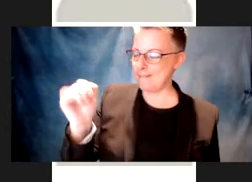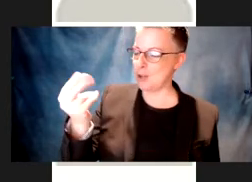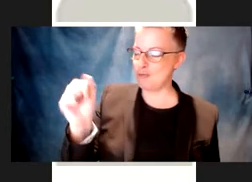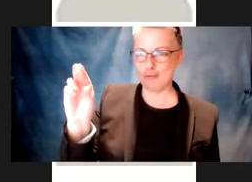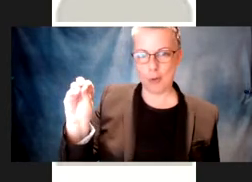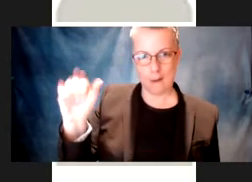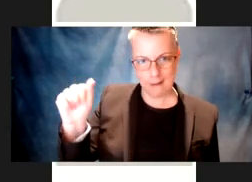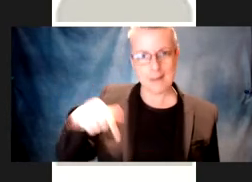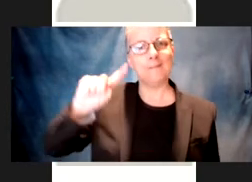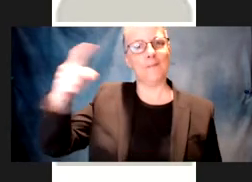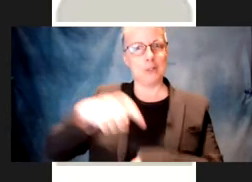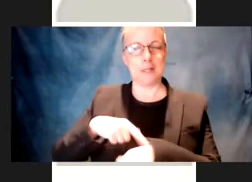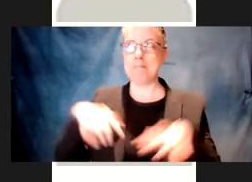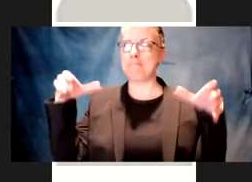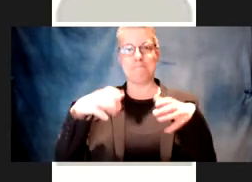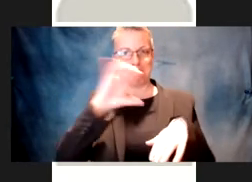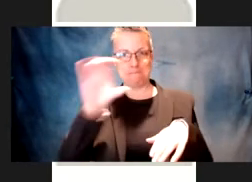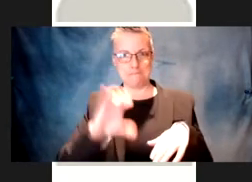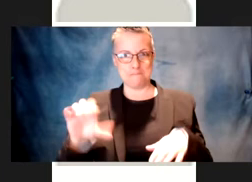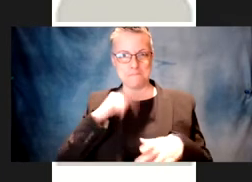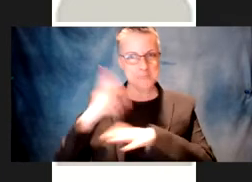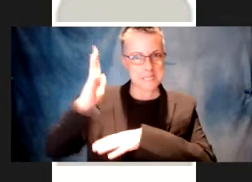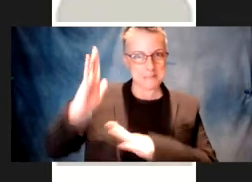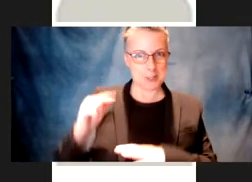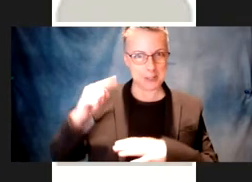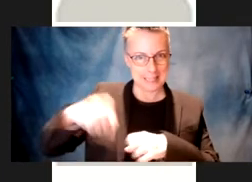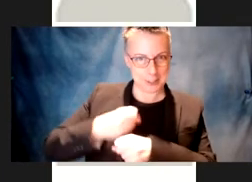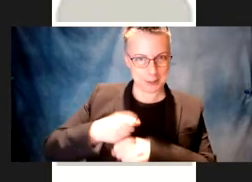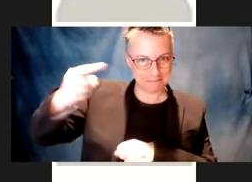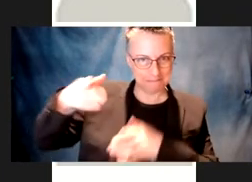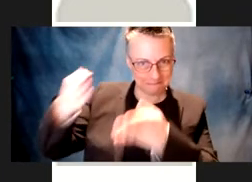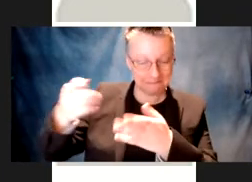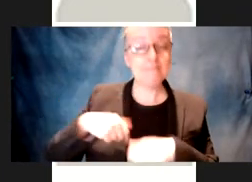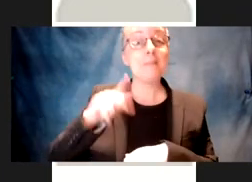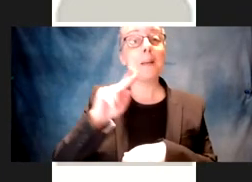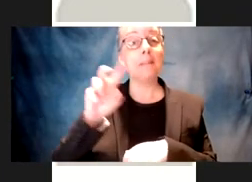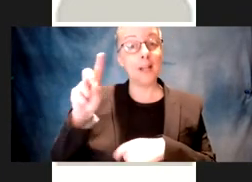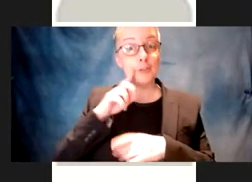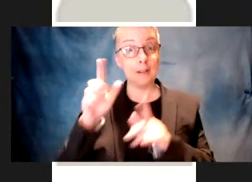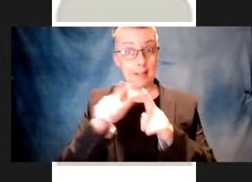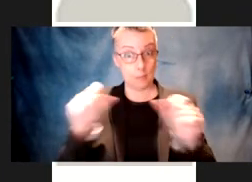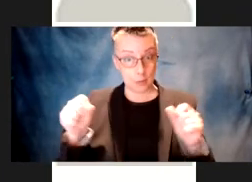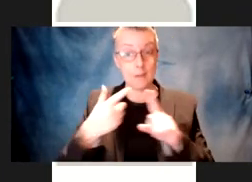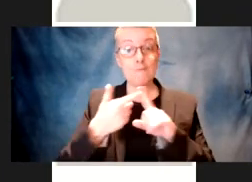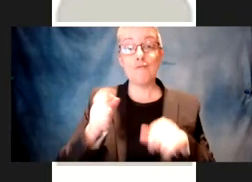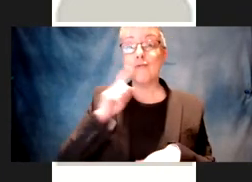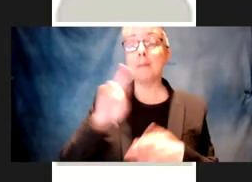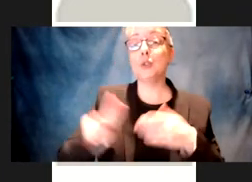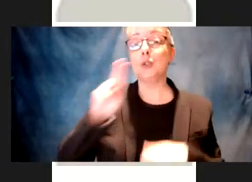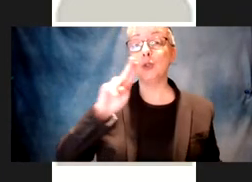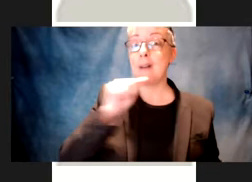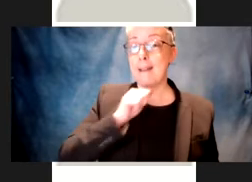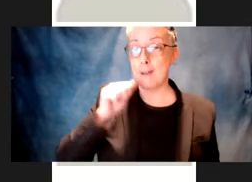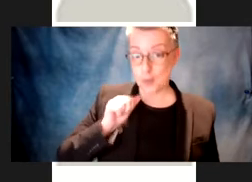It's my pleasure to introduce Megan Figueroa as our first colloquium speaker of this year. Dr.